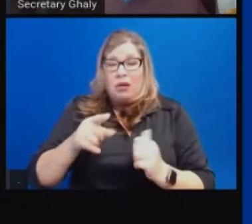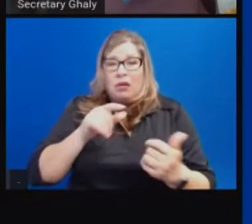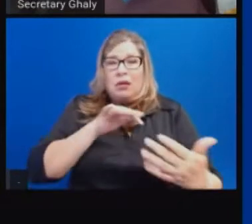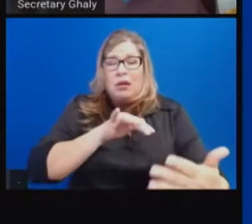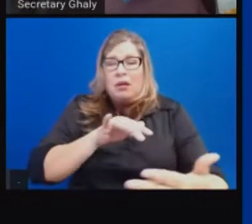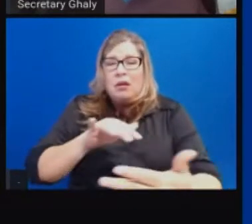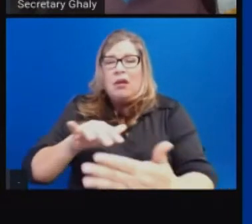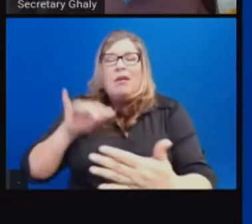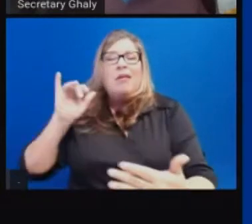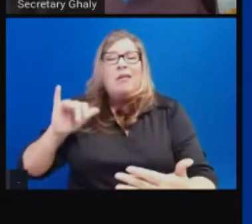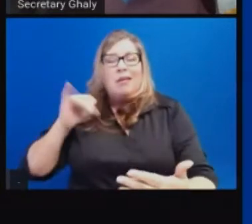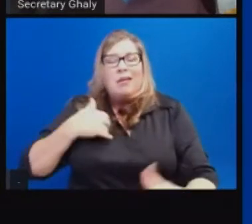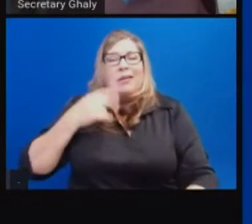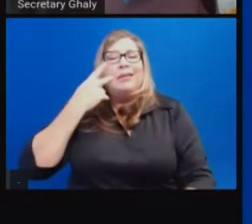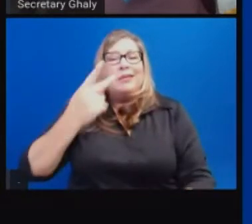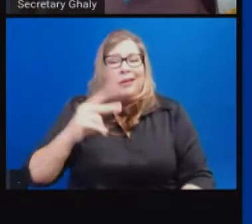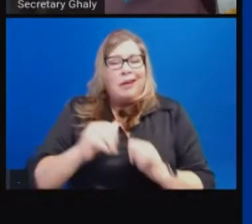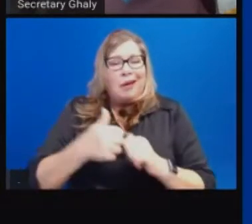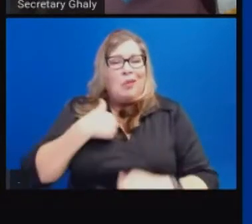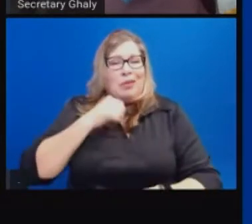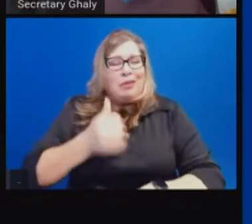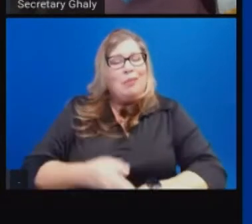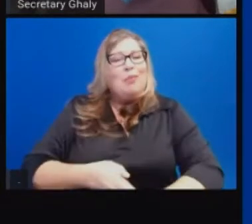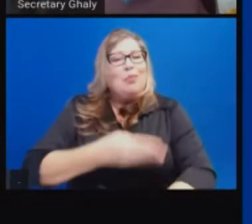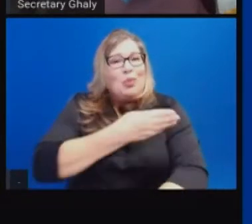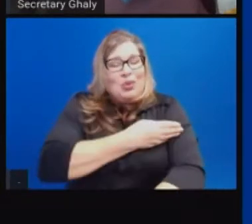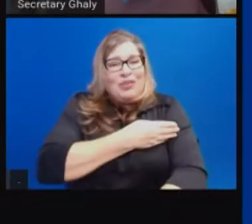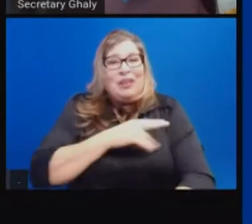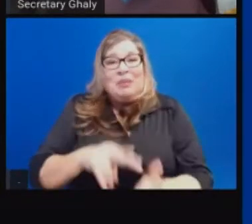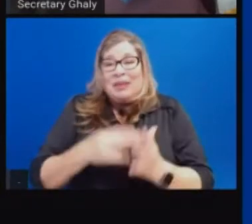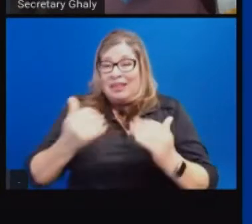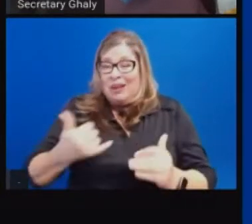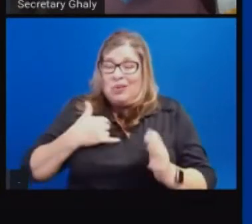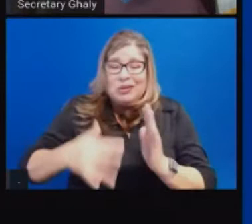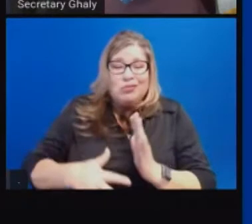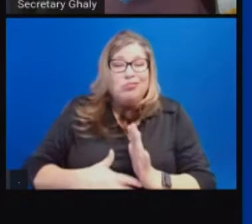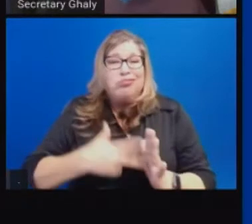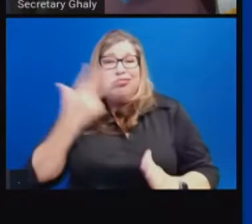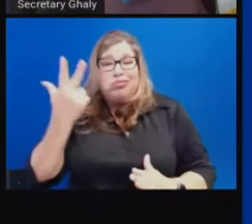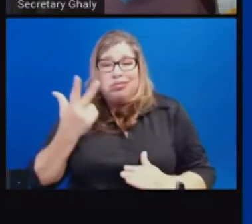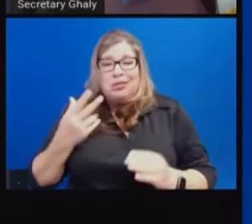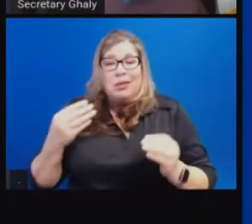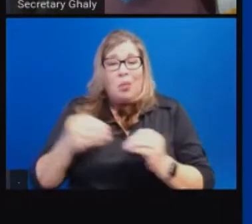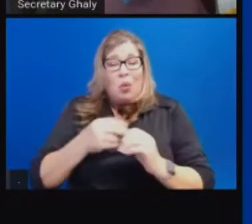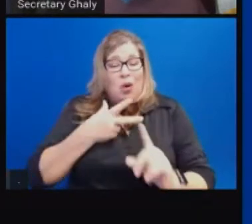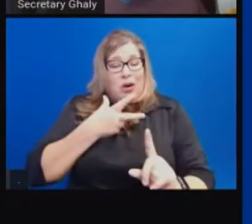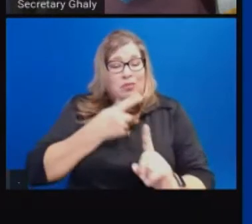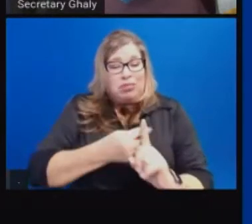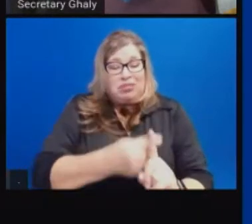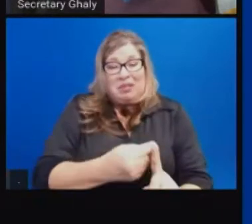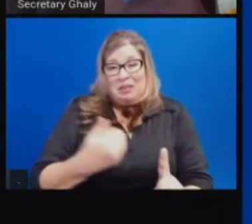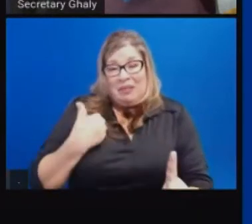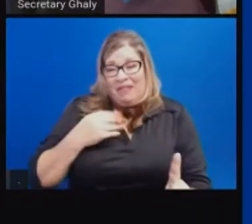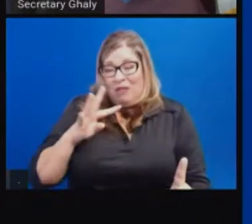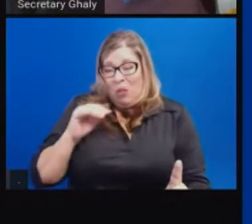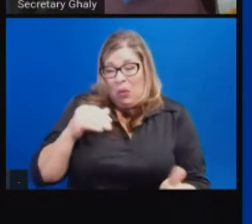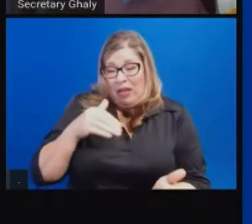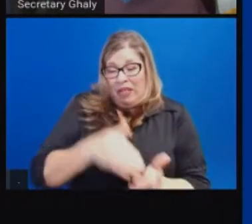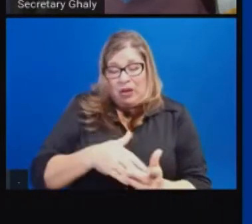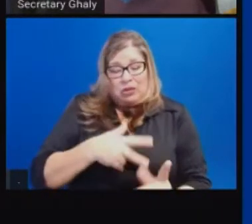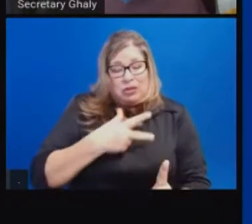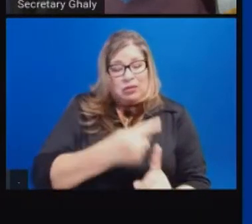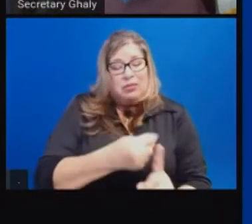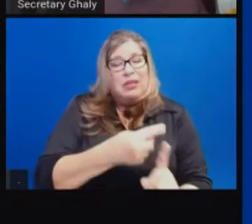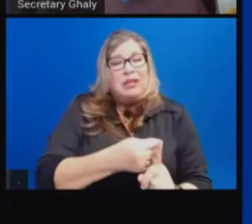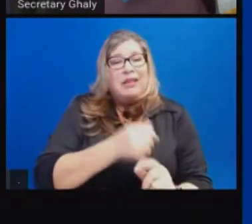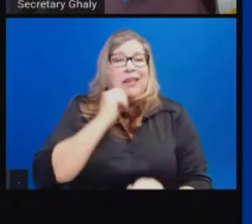in place, we tripled our pace of vaccine administration, going from 40,000 roughly vaccines done